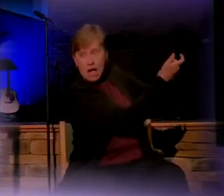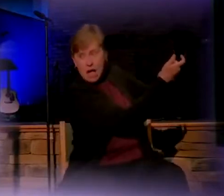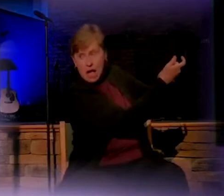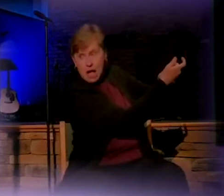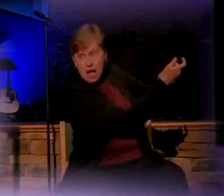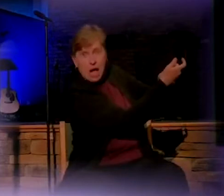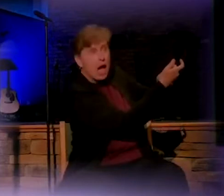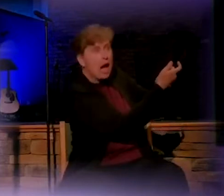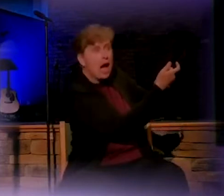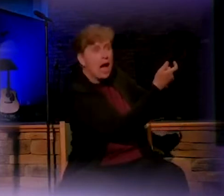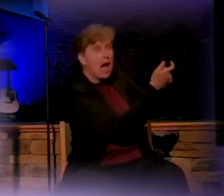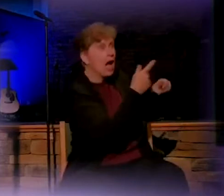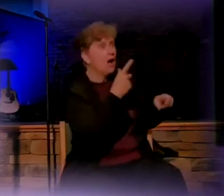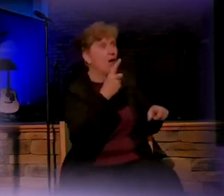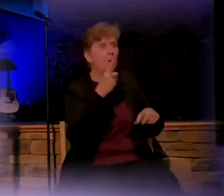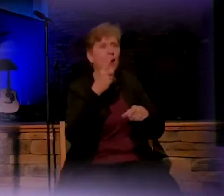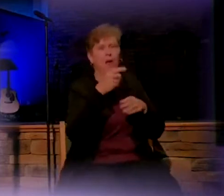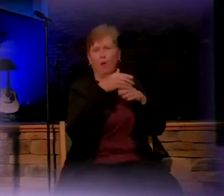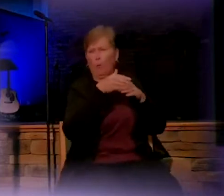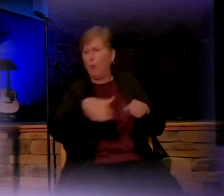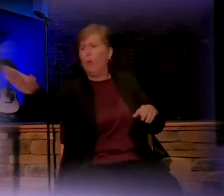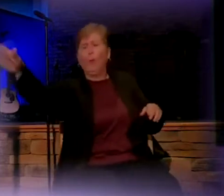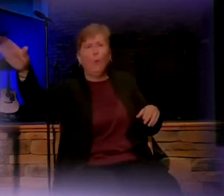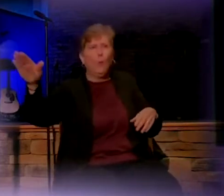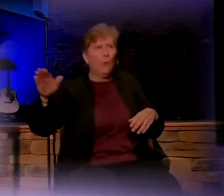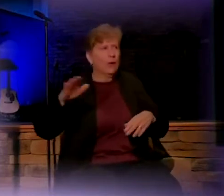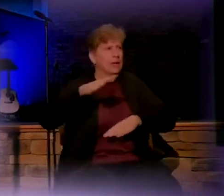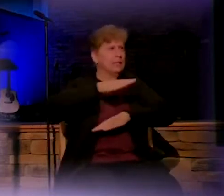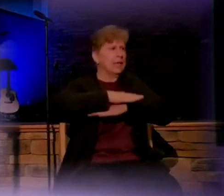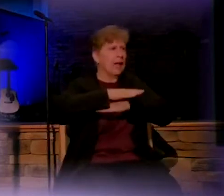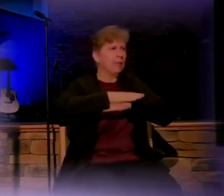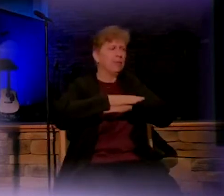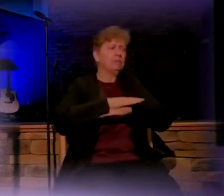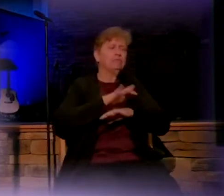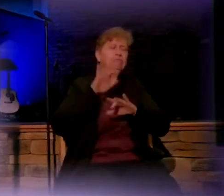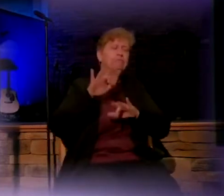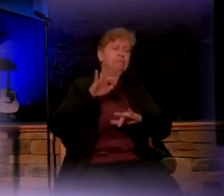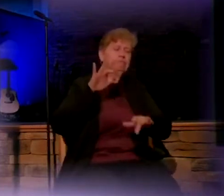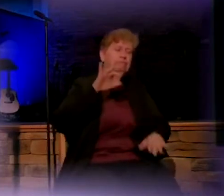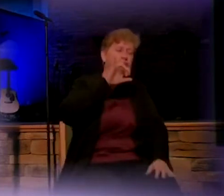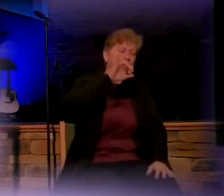the figures right off the table, and it was poor Joseph.